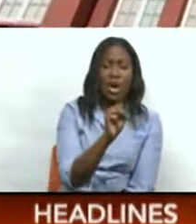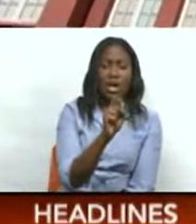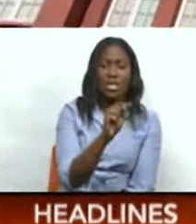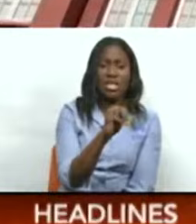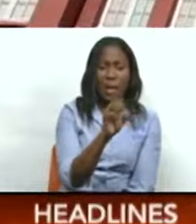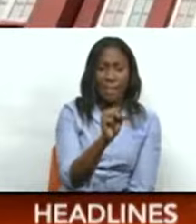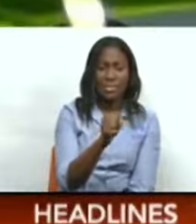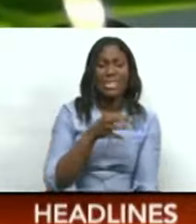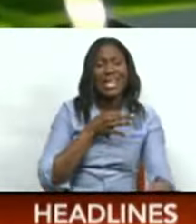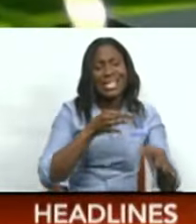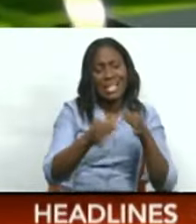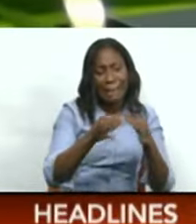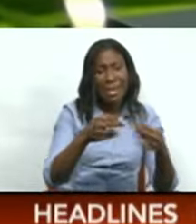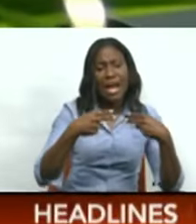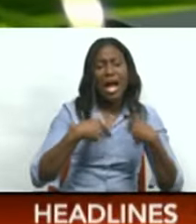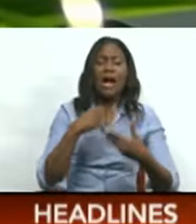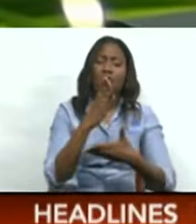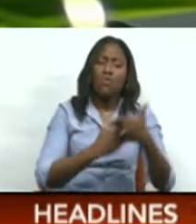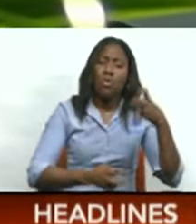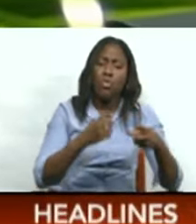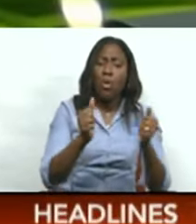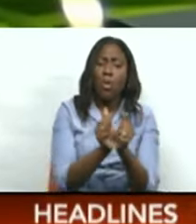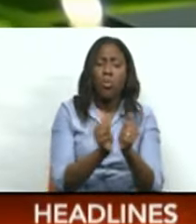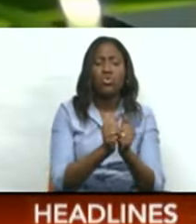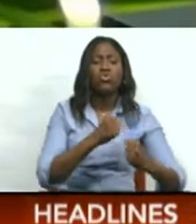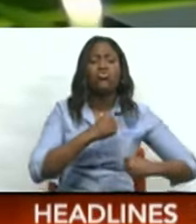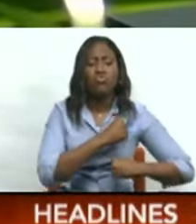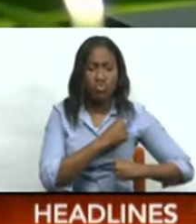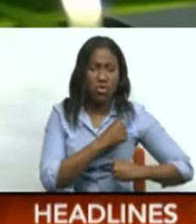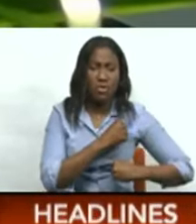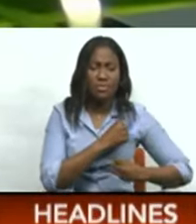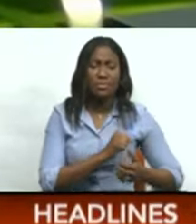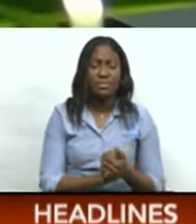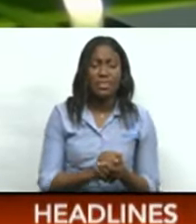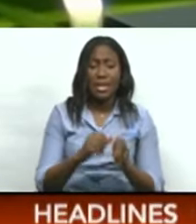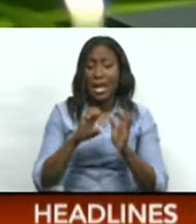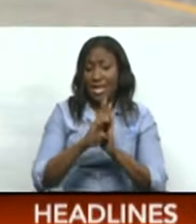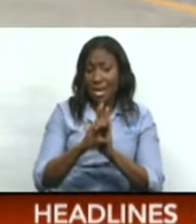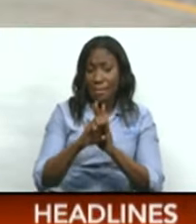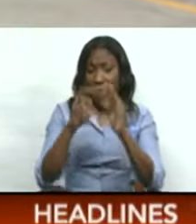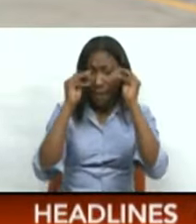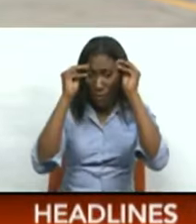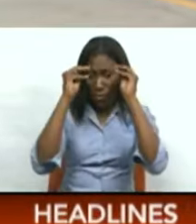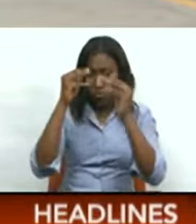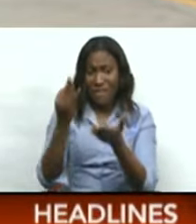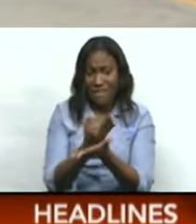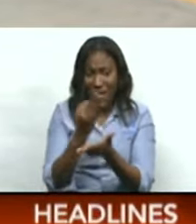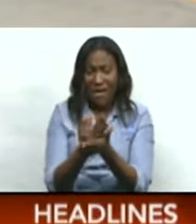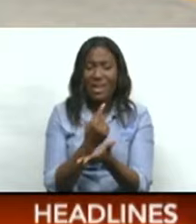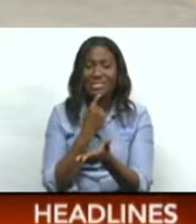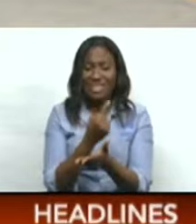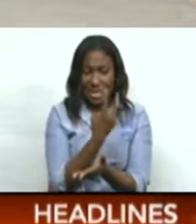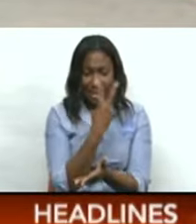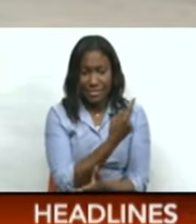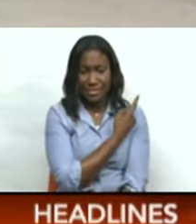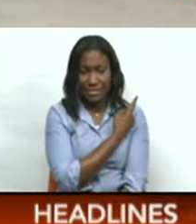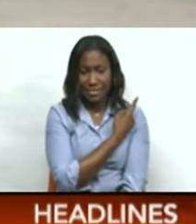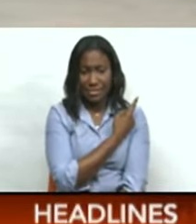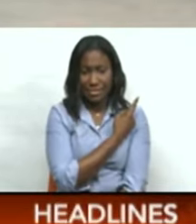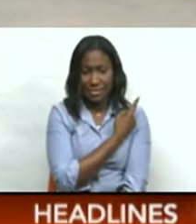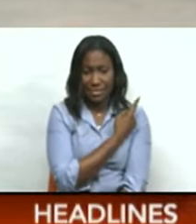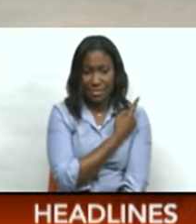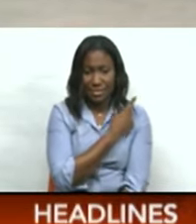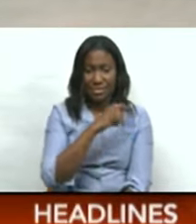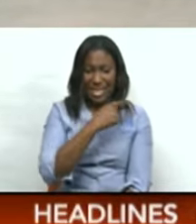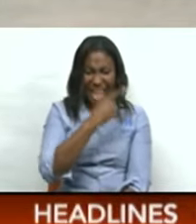aspect of its function. For example, the entity which falls under the Finance Ministry said its mobile scanners are not fit for purpose,